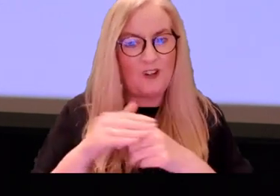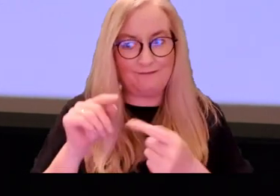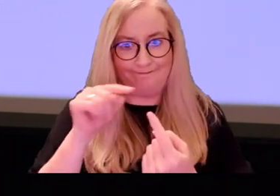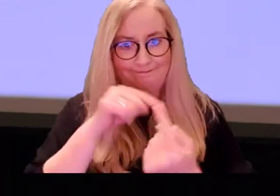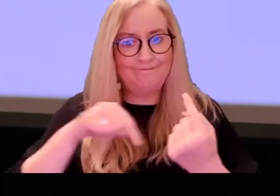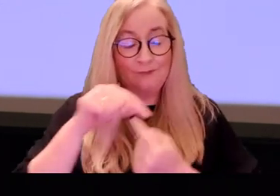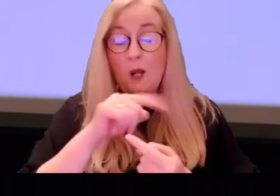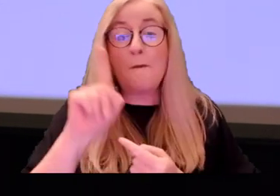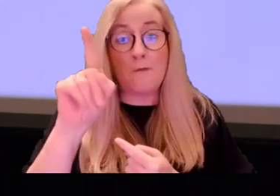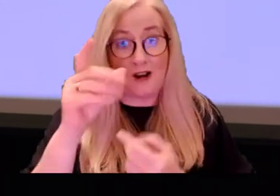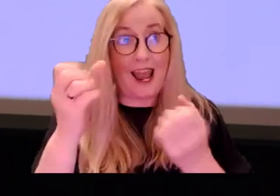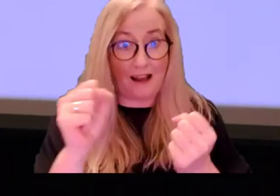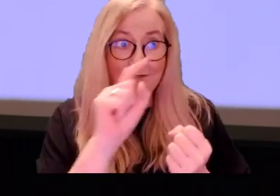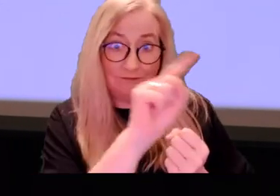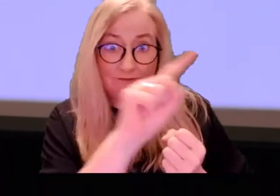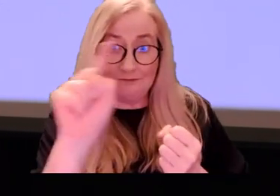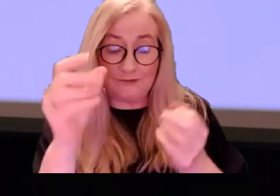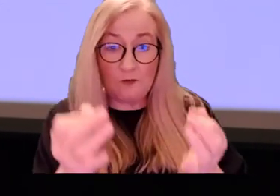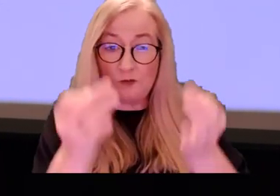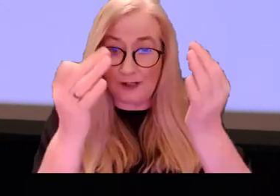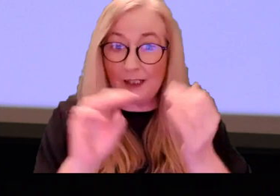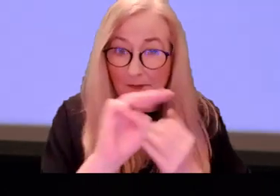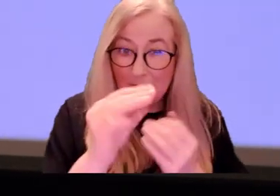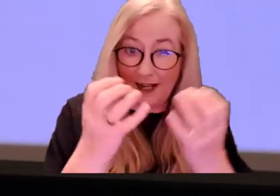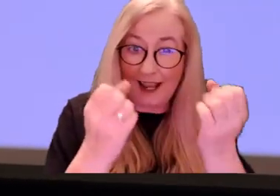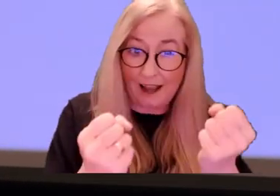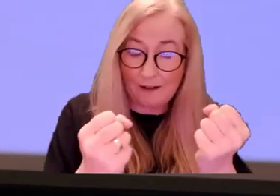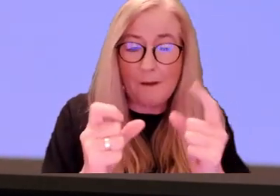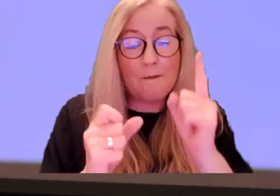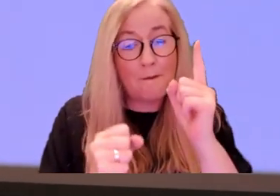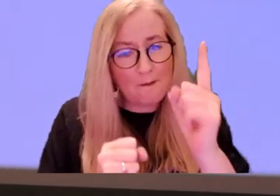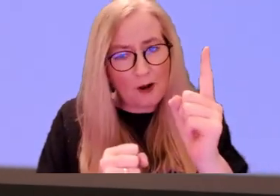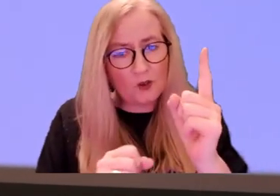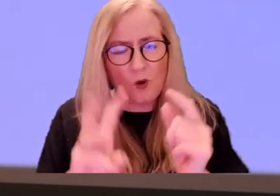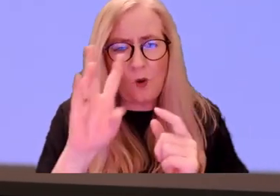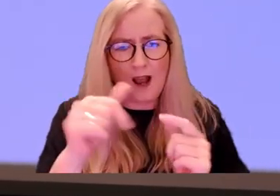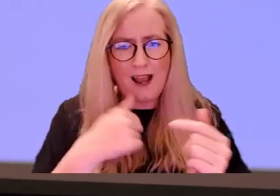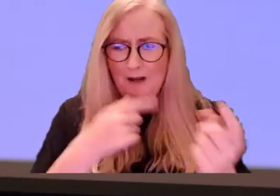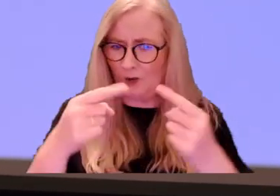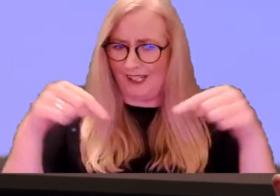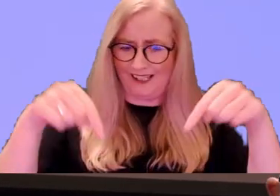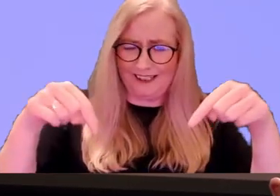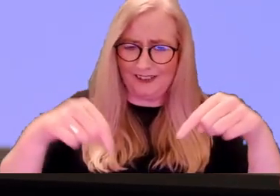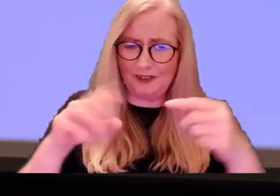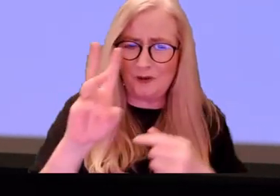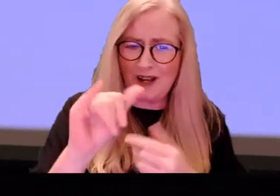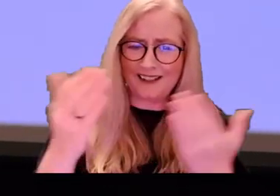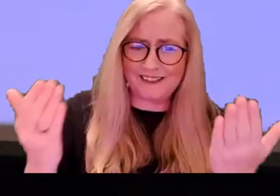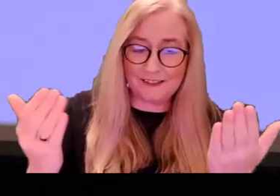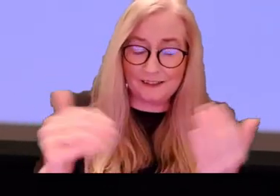gentlemen. There are brilliant people there. But, why am I doing this?